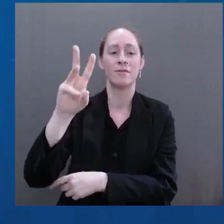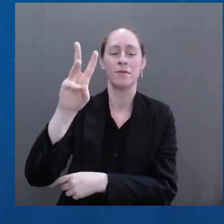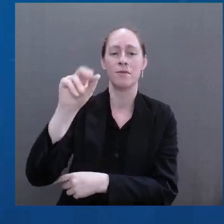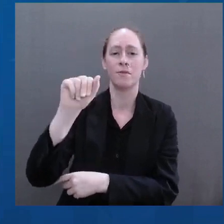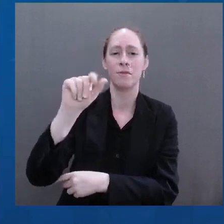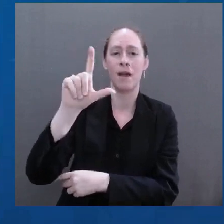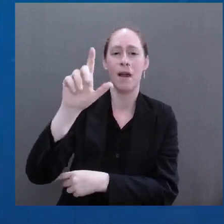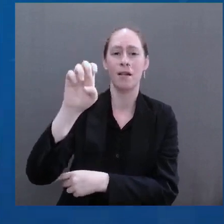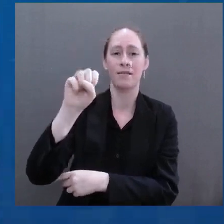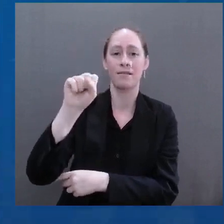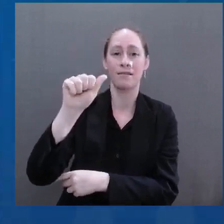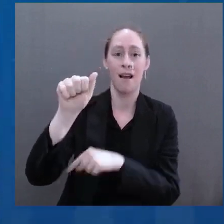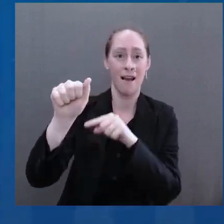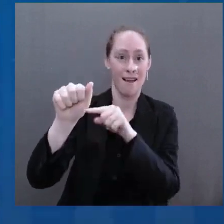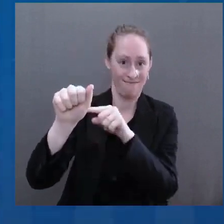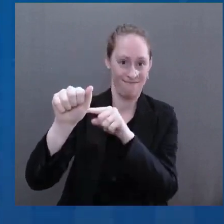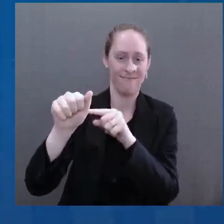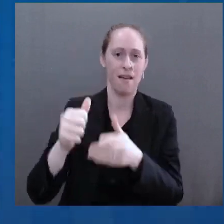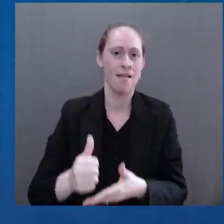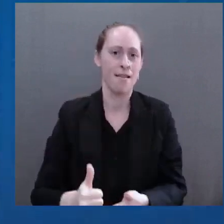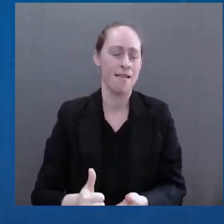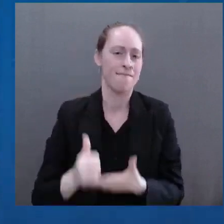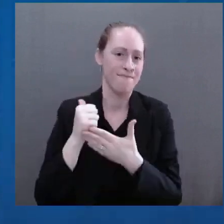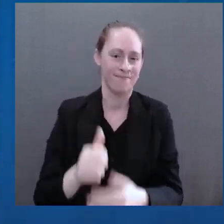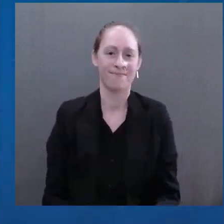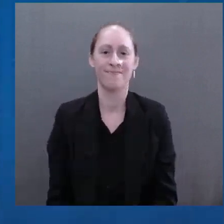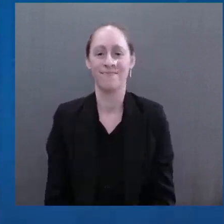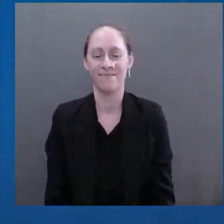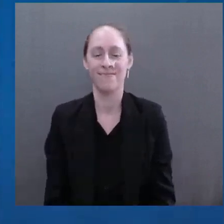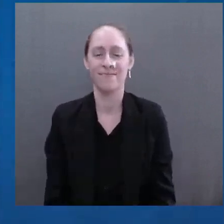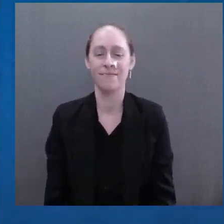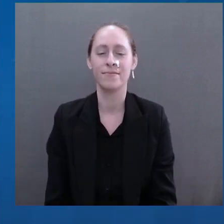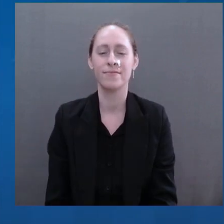me of that phrase of a philosopher Kierkegaard.